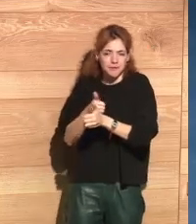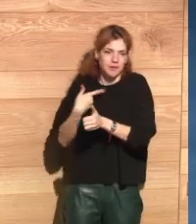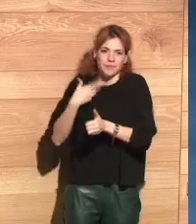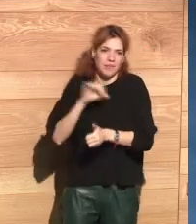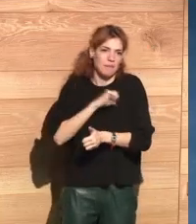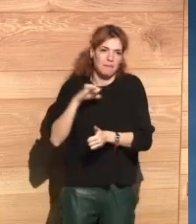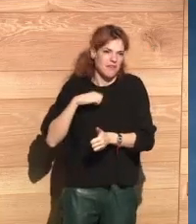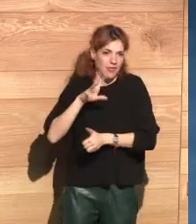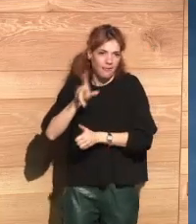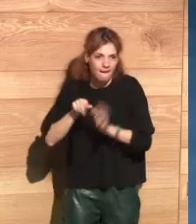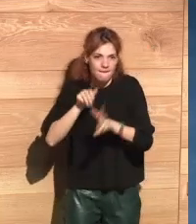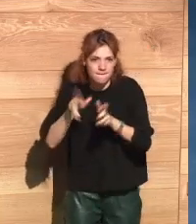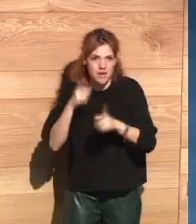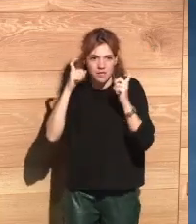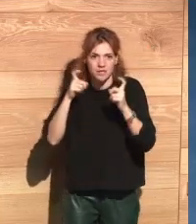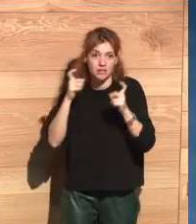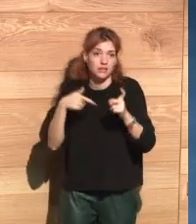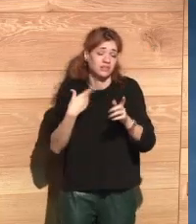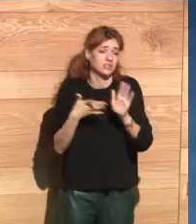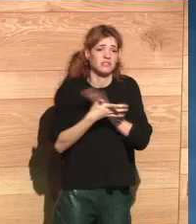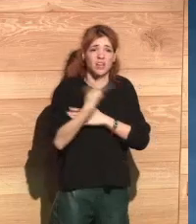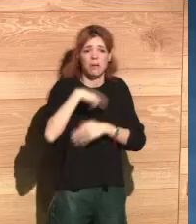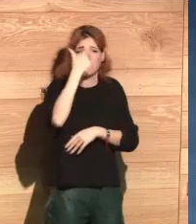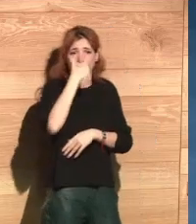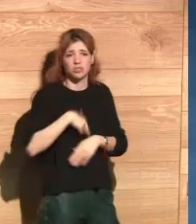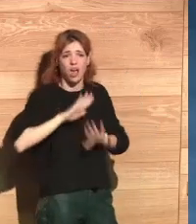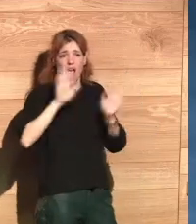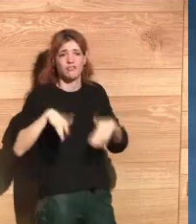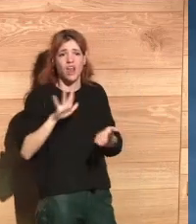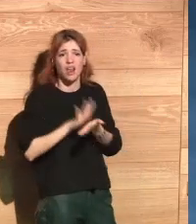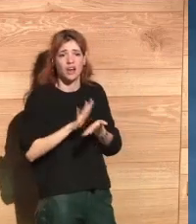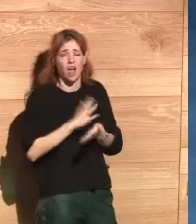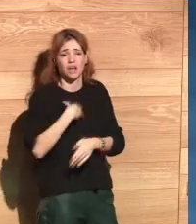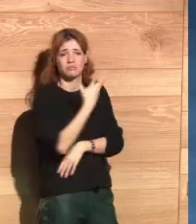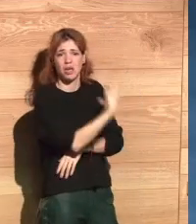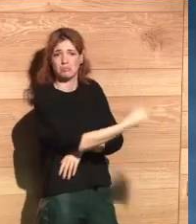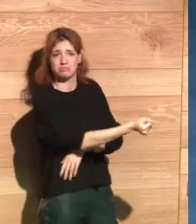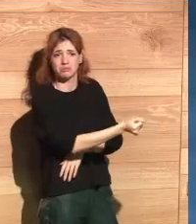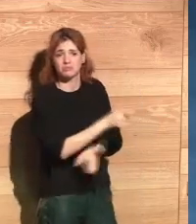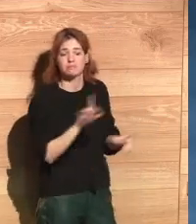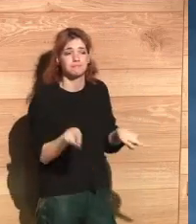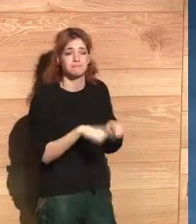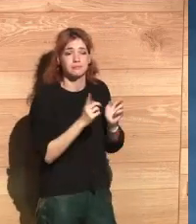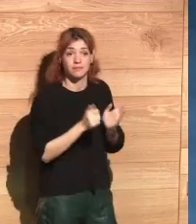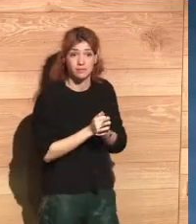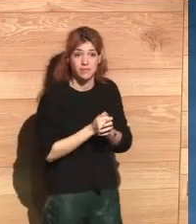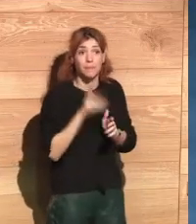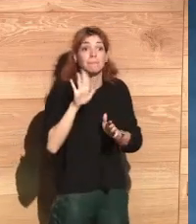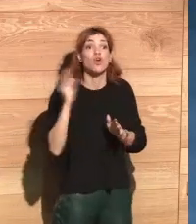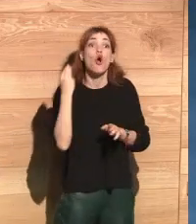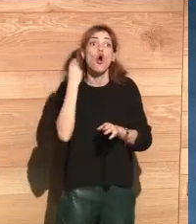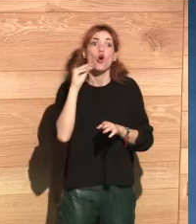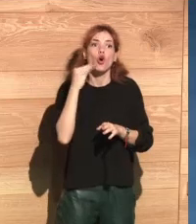people just say, I give up, I'll just relax and have fun. However, we are seeing that there are new